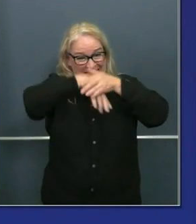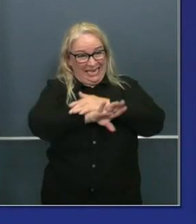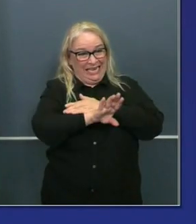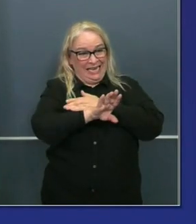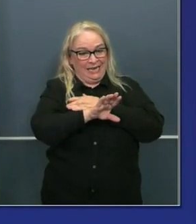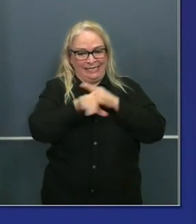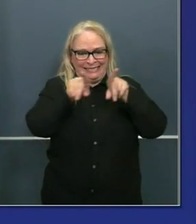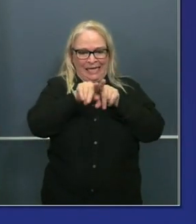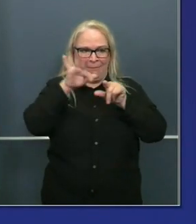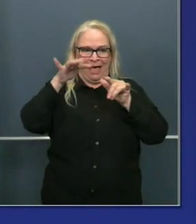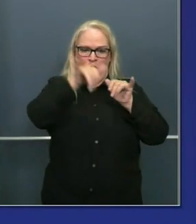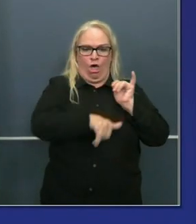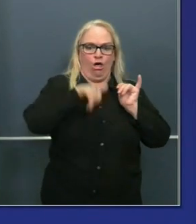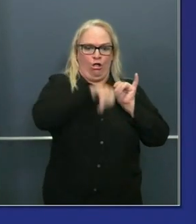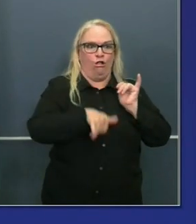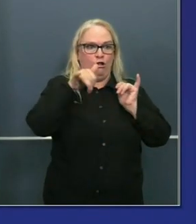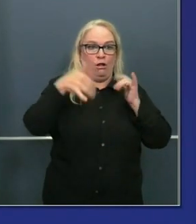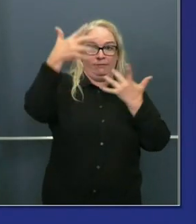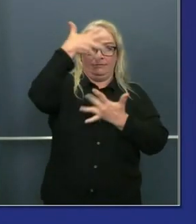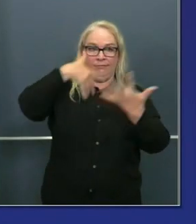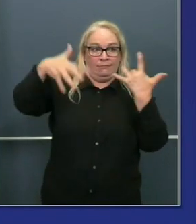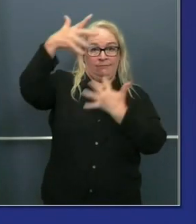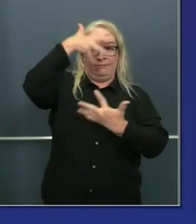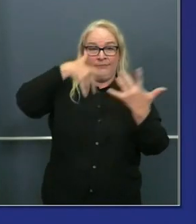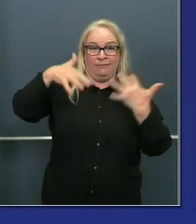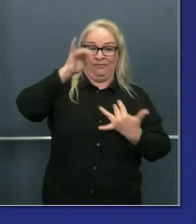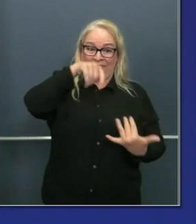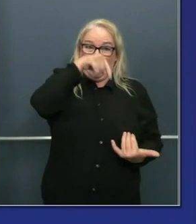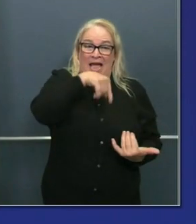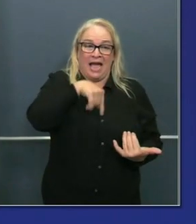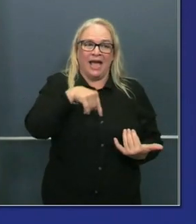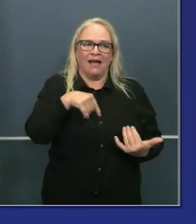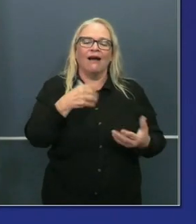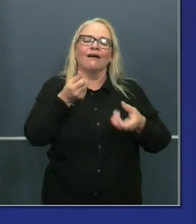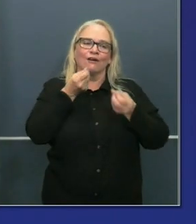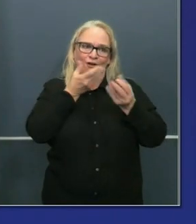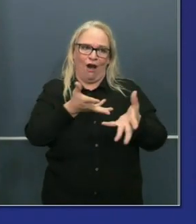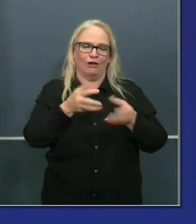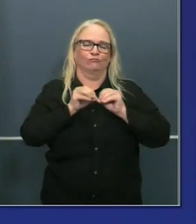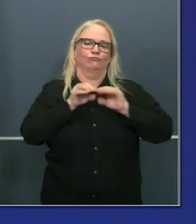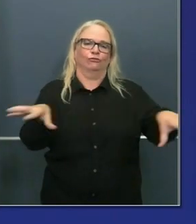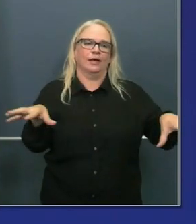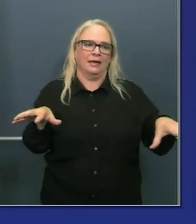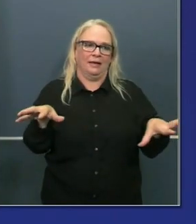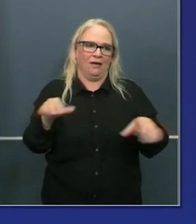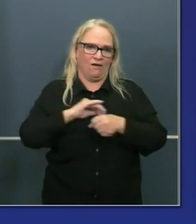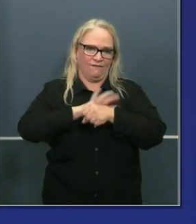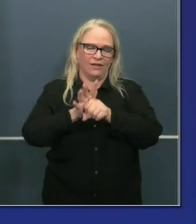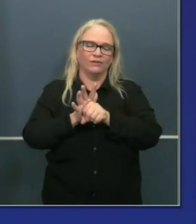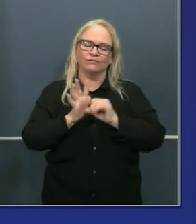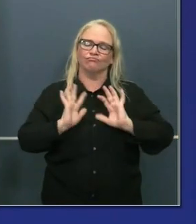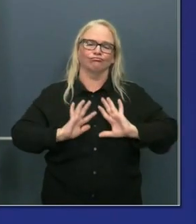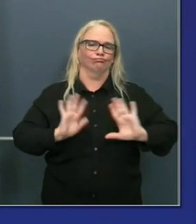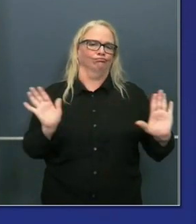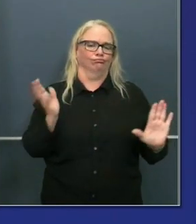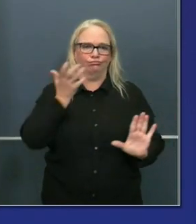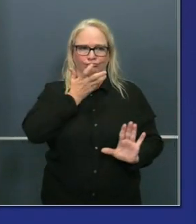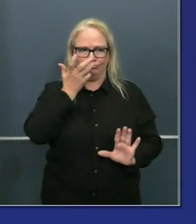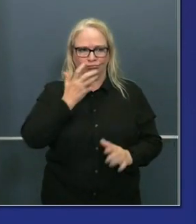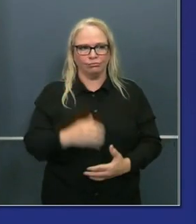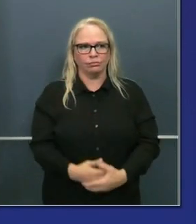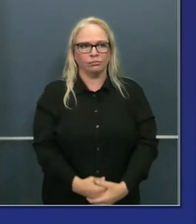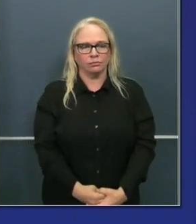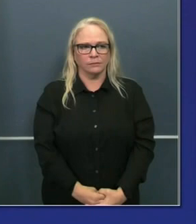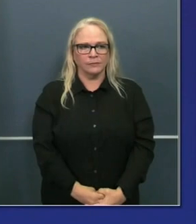issues and the prospect of increased transmission of COVID-19. We have, as well,